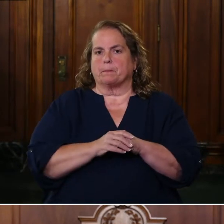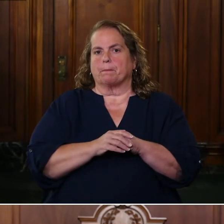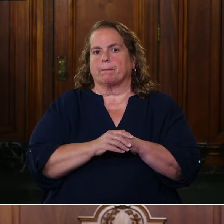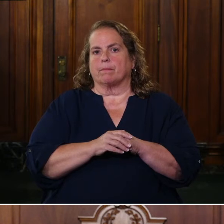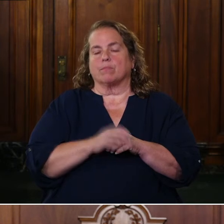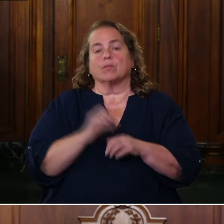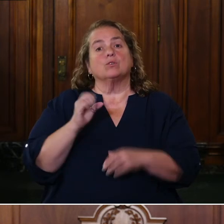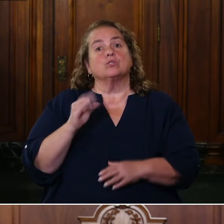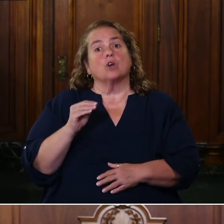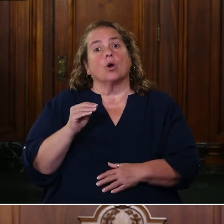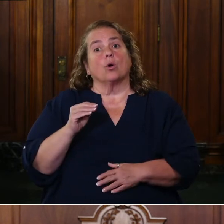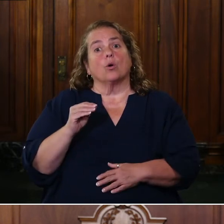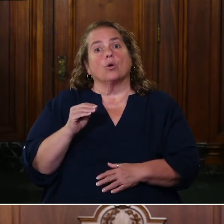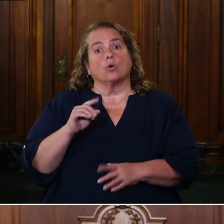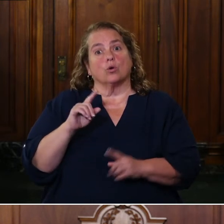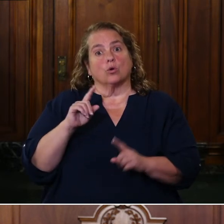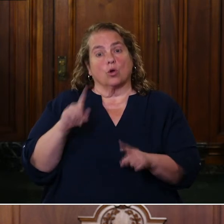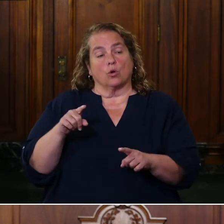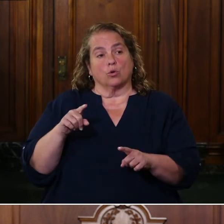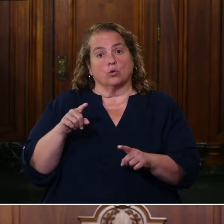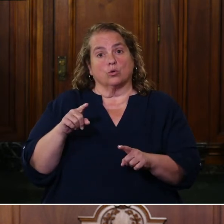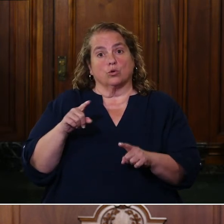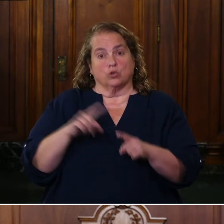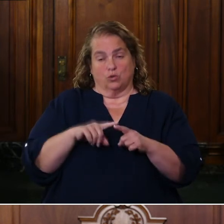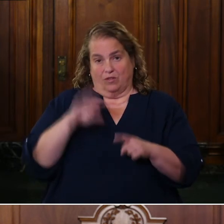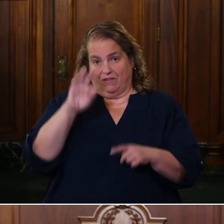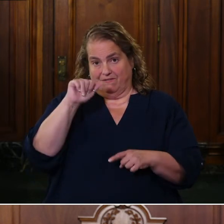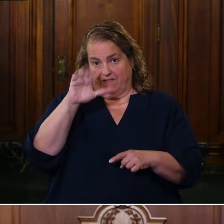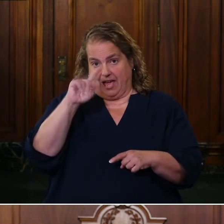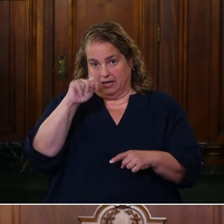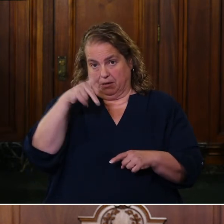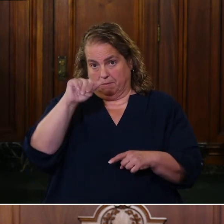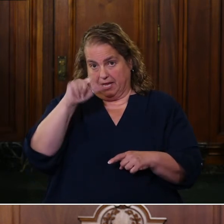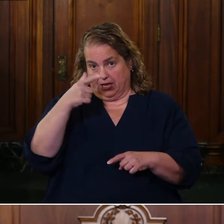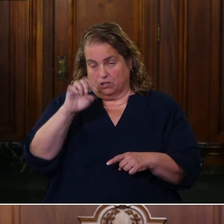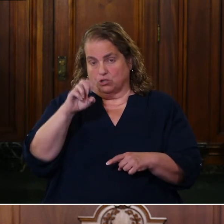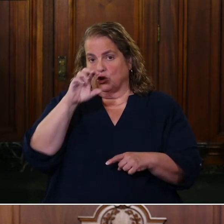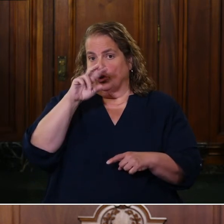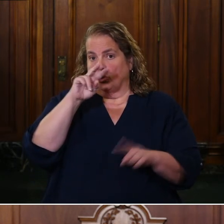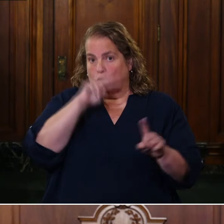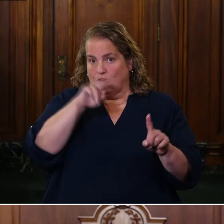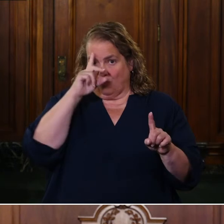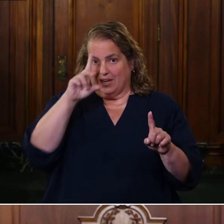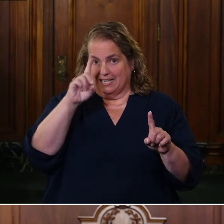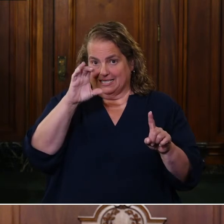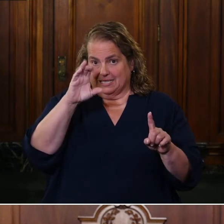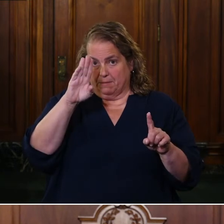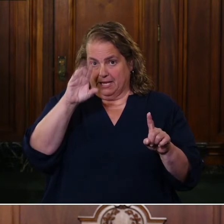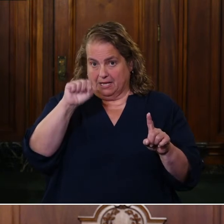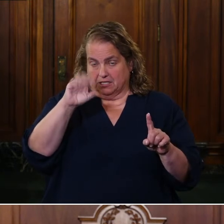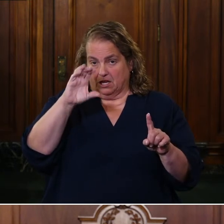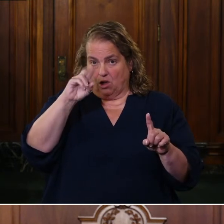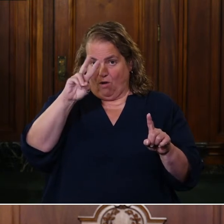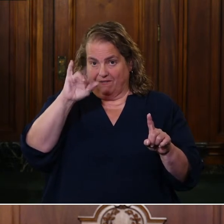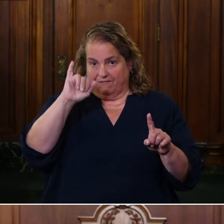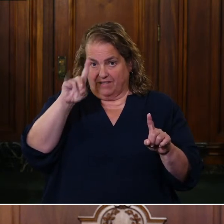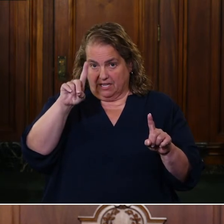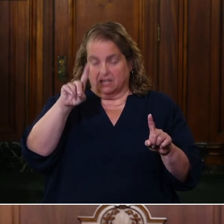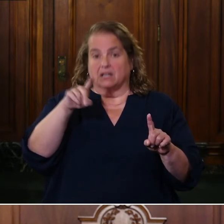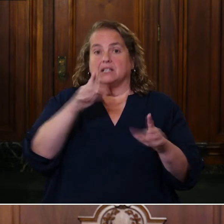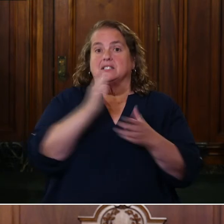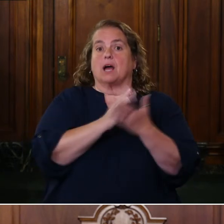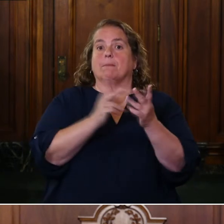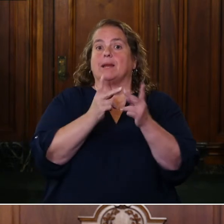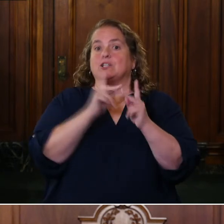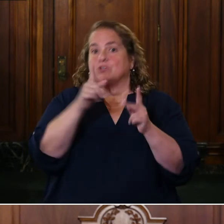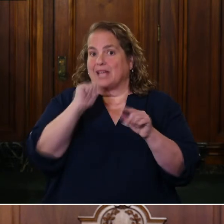So it's, go to the PEBT fact page, look for DCBS COVID. There's some place you